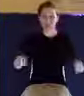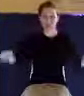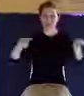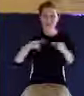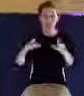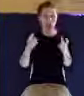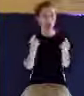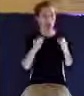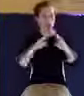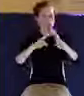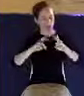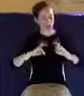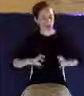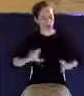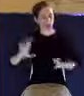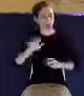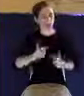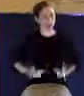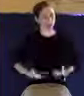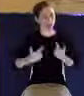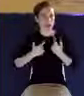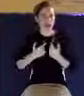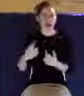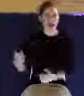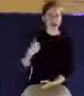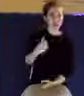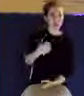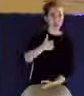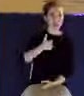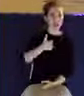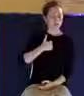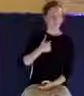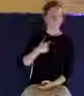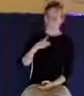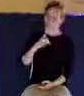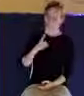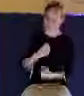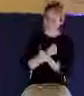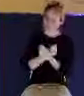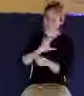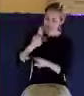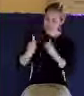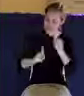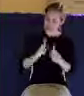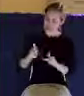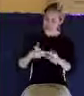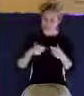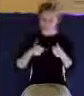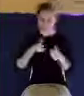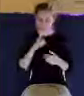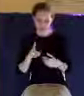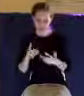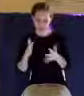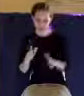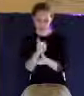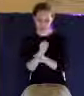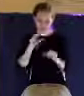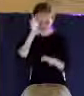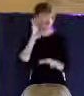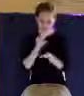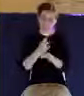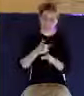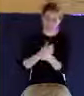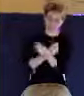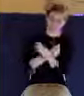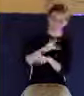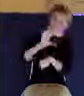me? Do I have real saving faith? Do I really love the people of God? Do I love the church? Do I really want to obey